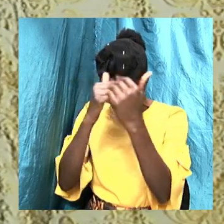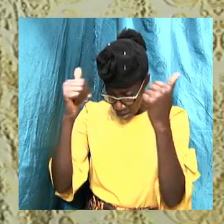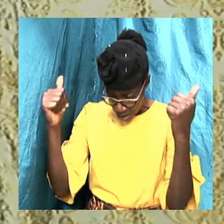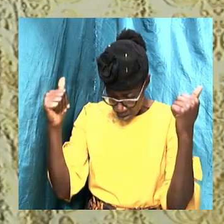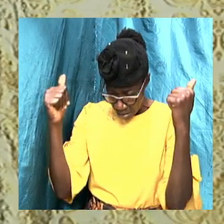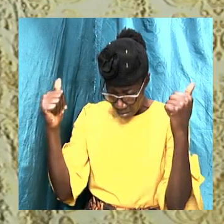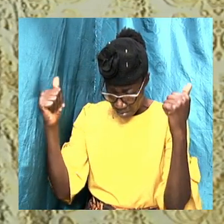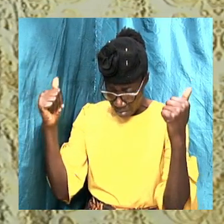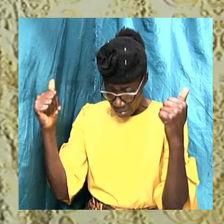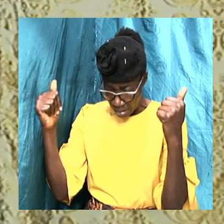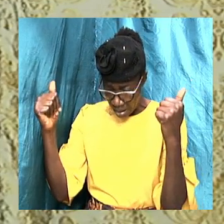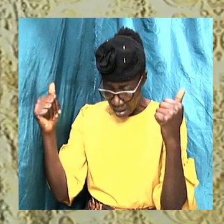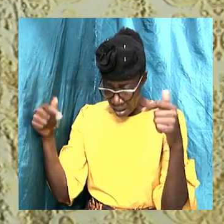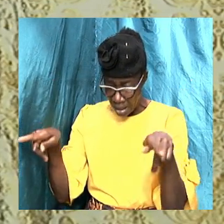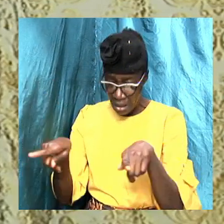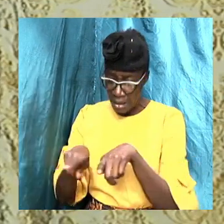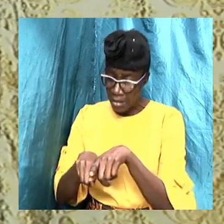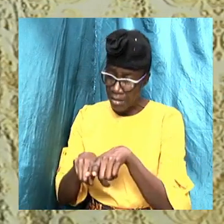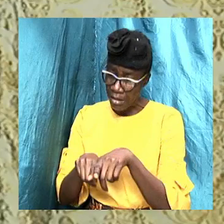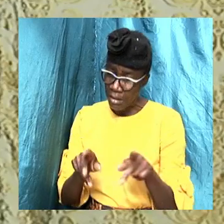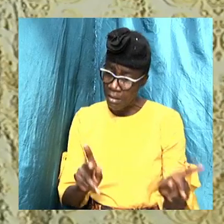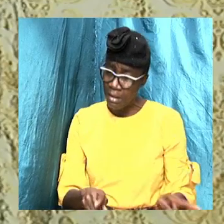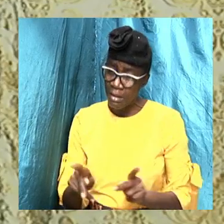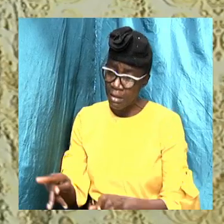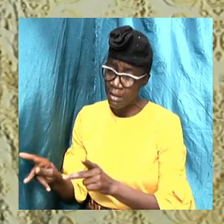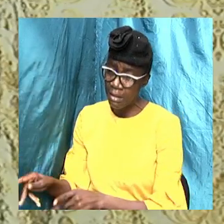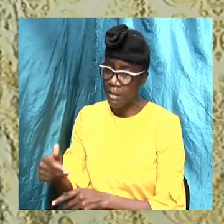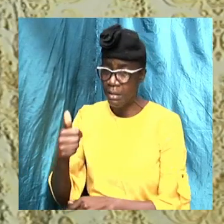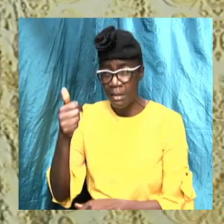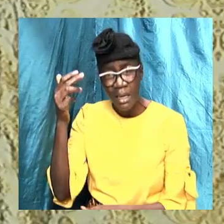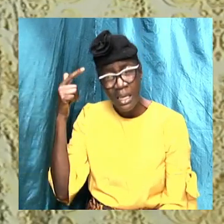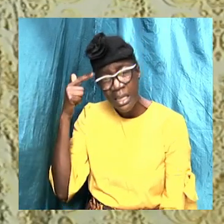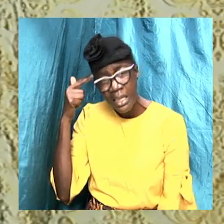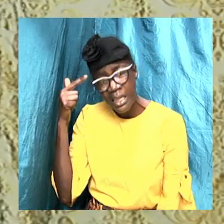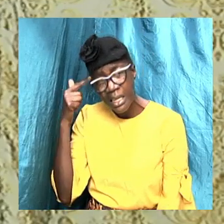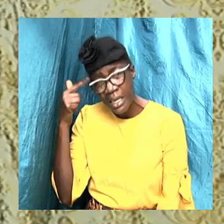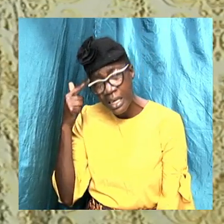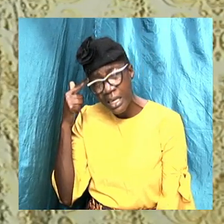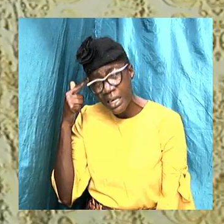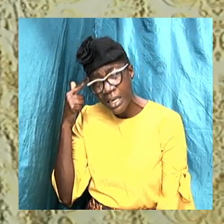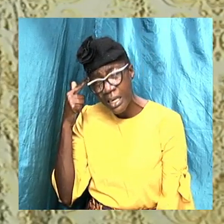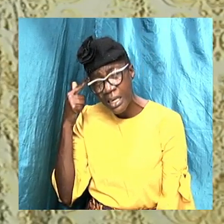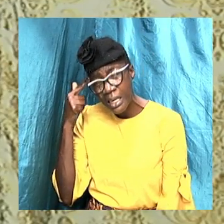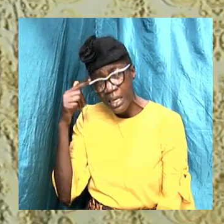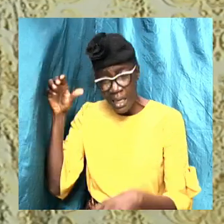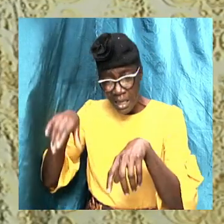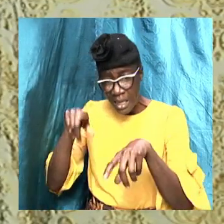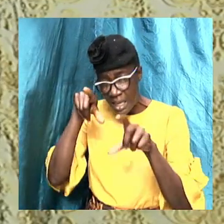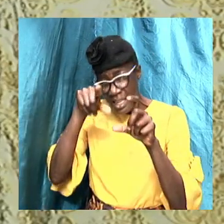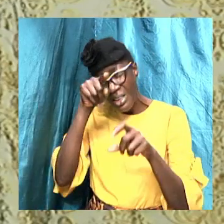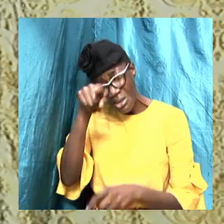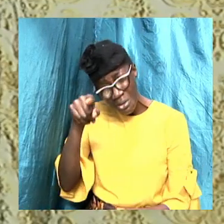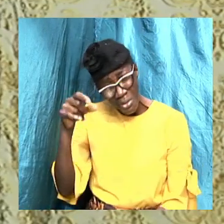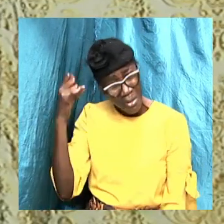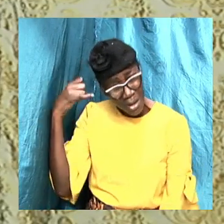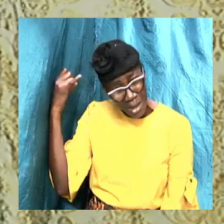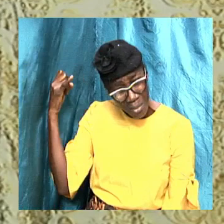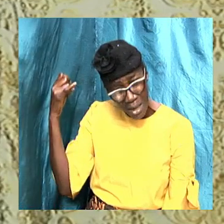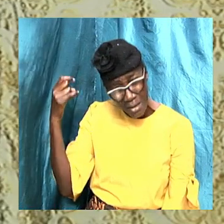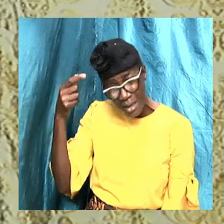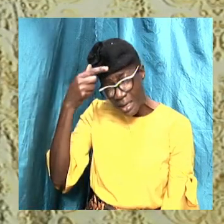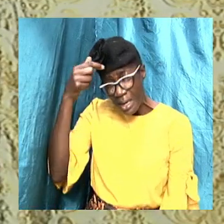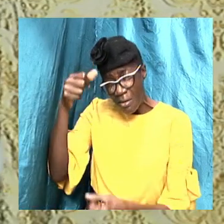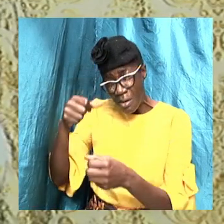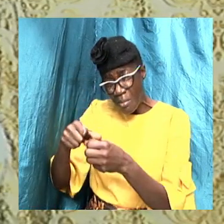and as I prepare myself and I think about it, oh, mighty God, can you imagine, I remember years